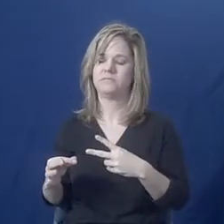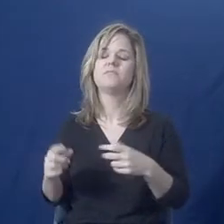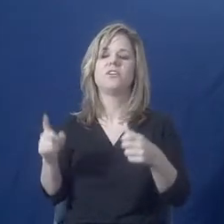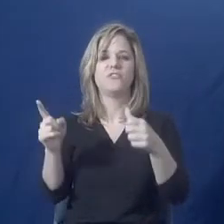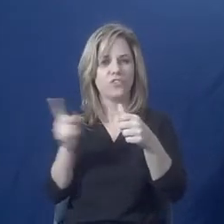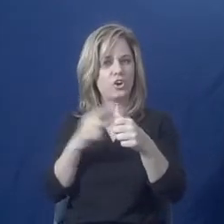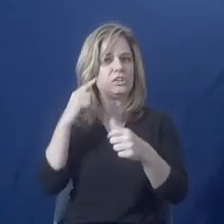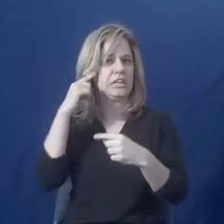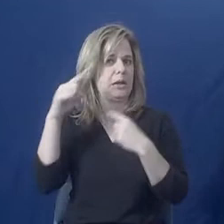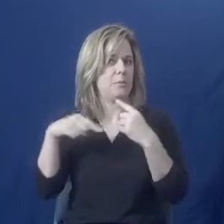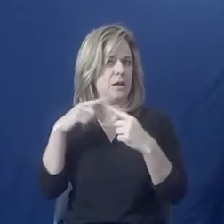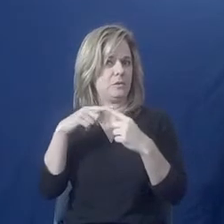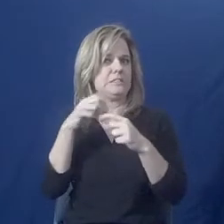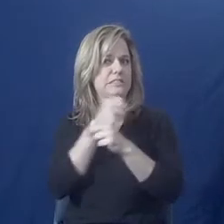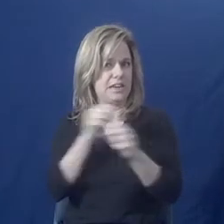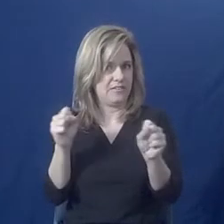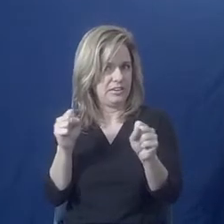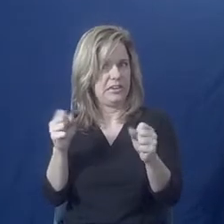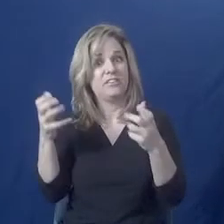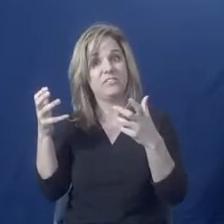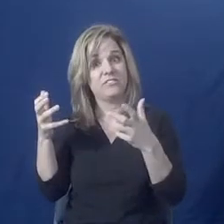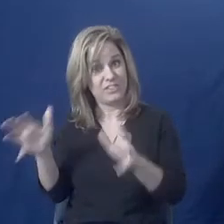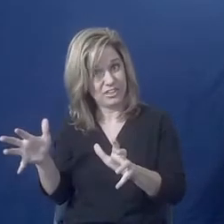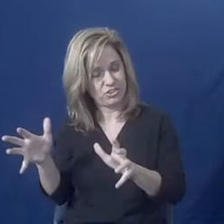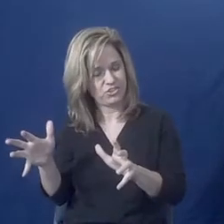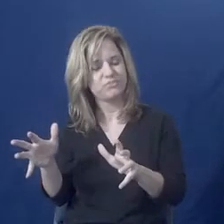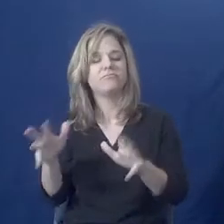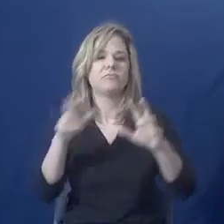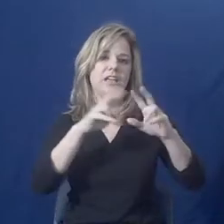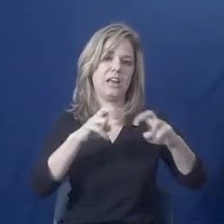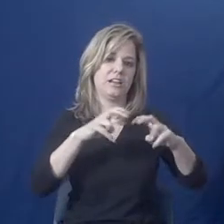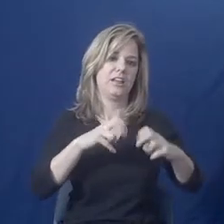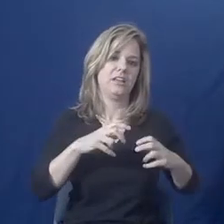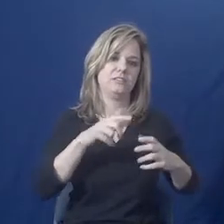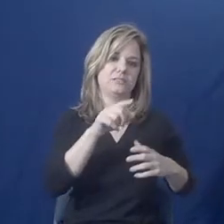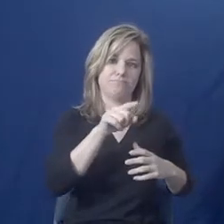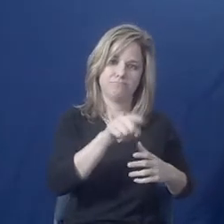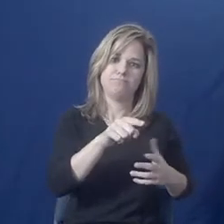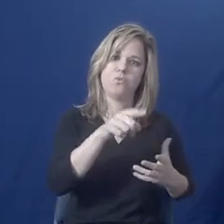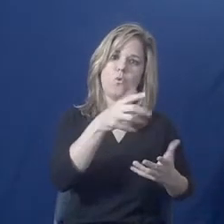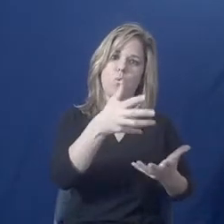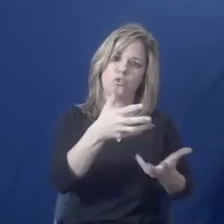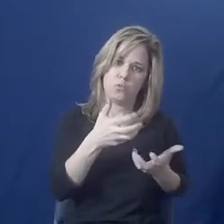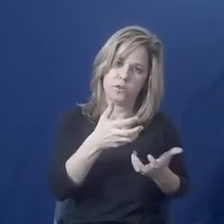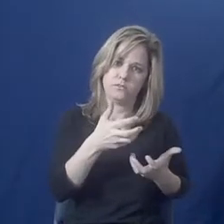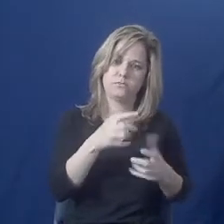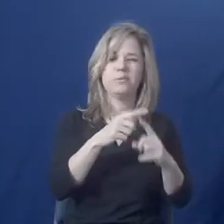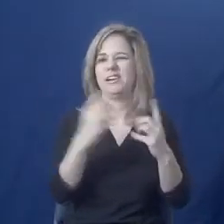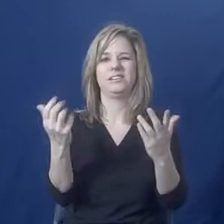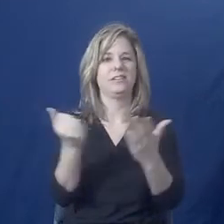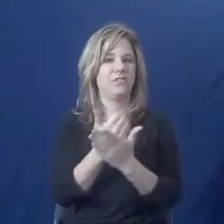What are my needs? And then what do I want? But all of those things need to be considered.